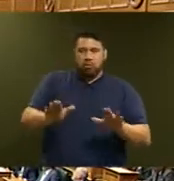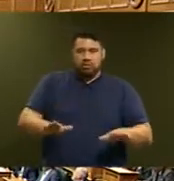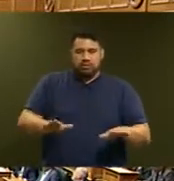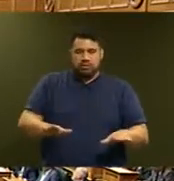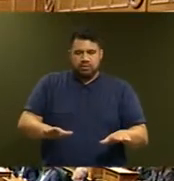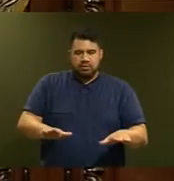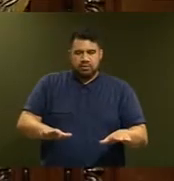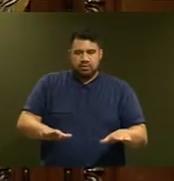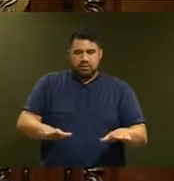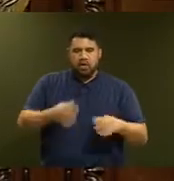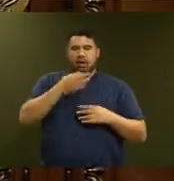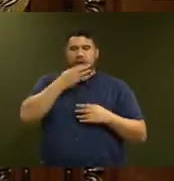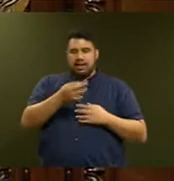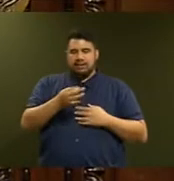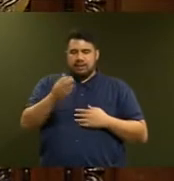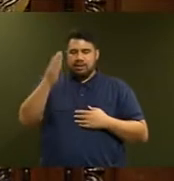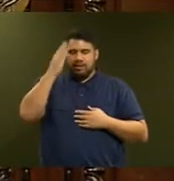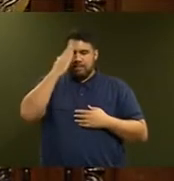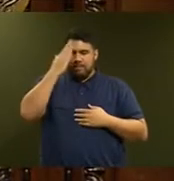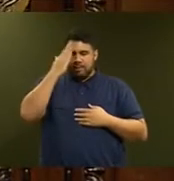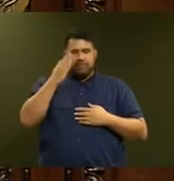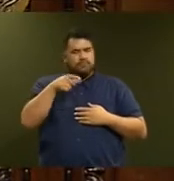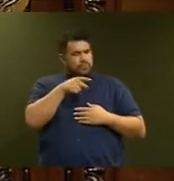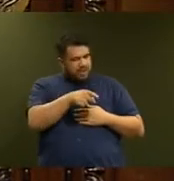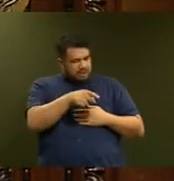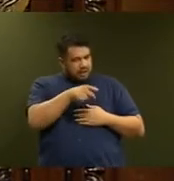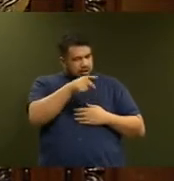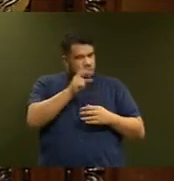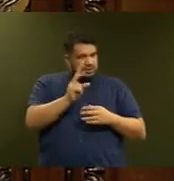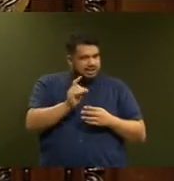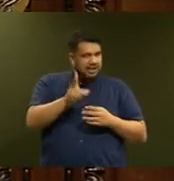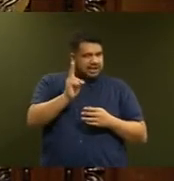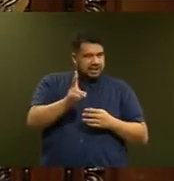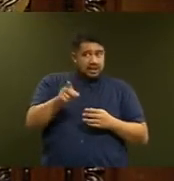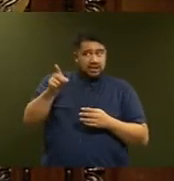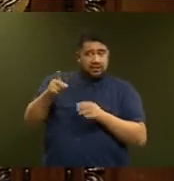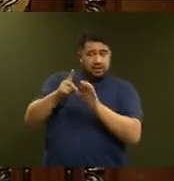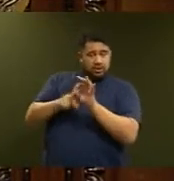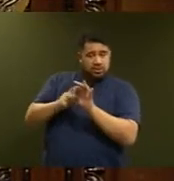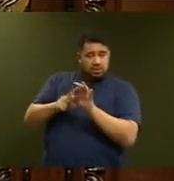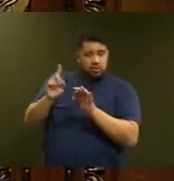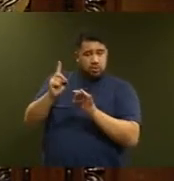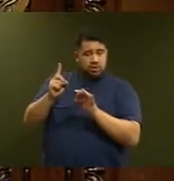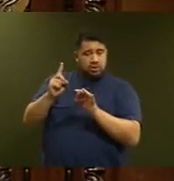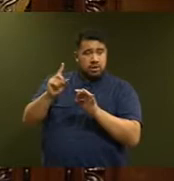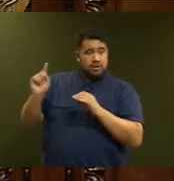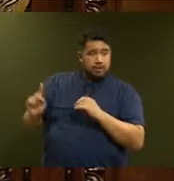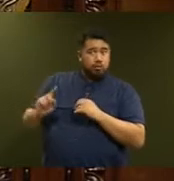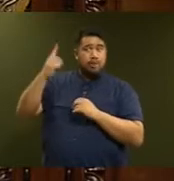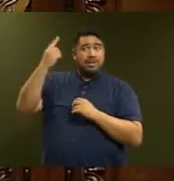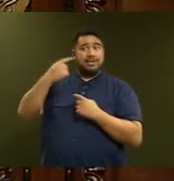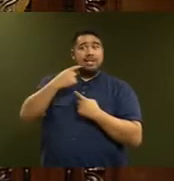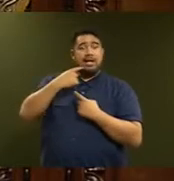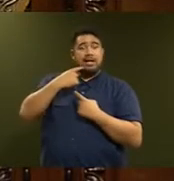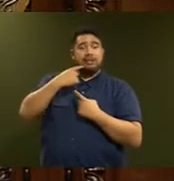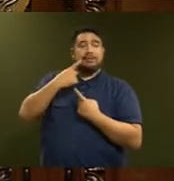and ask the member to start again. The, the question, the answer was the Prime Minister stating, all right? And I'll get